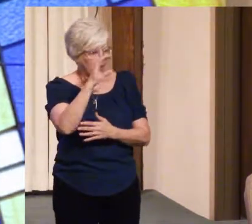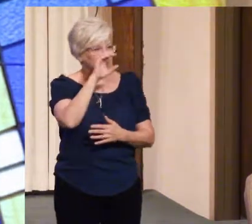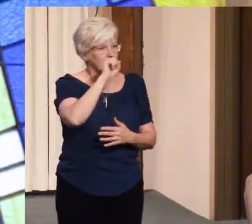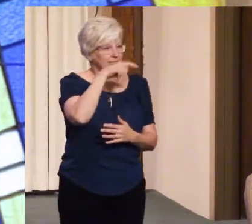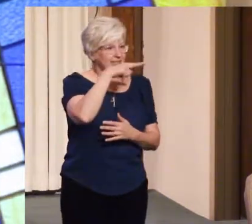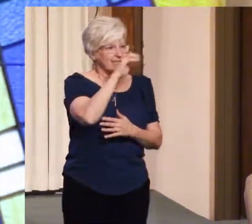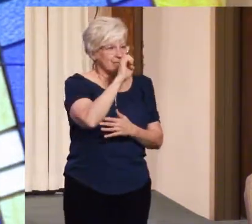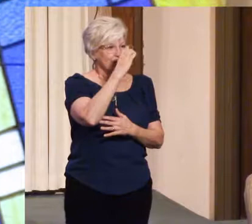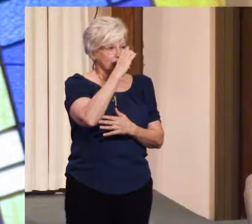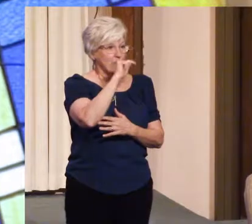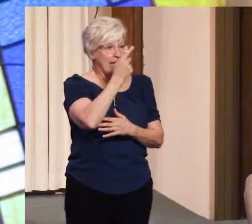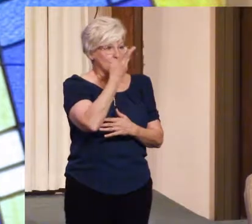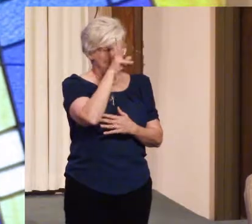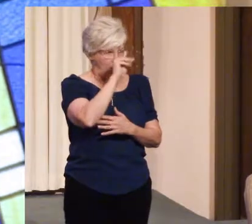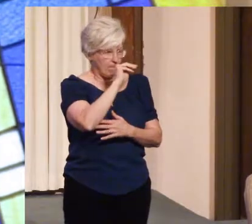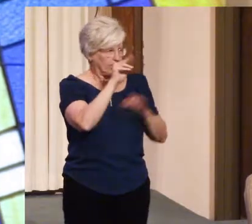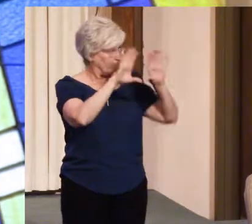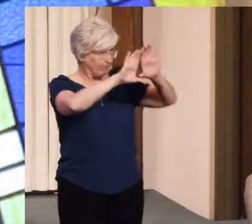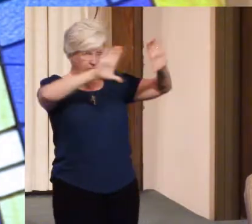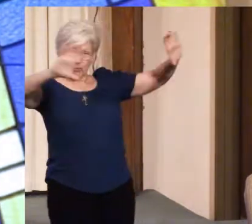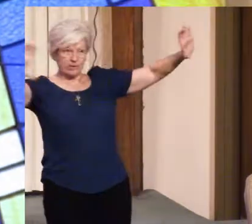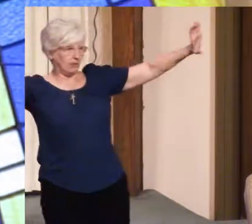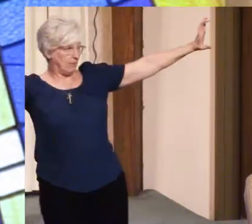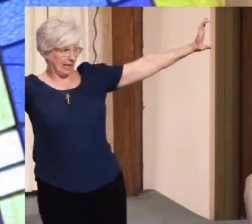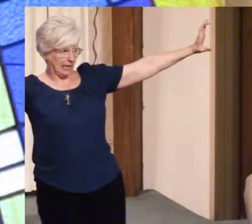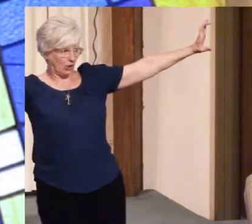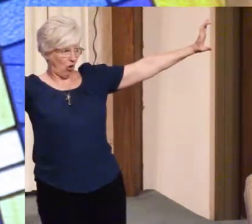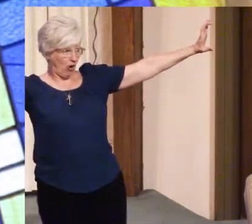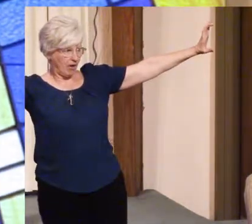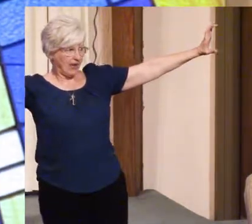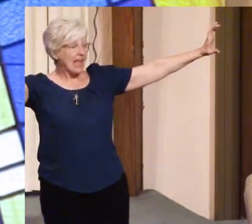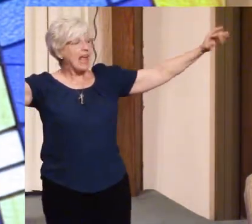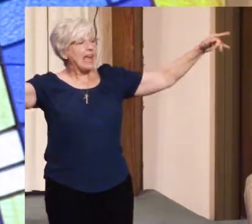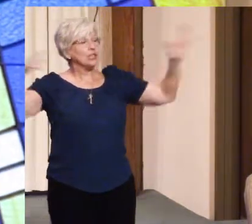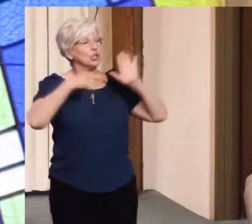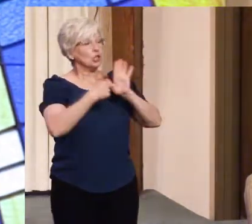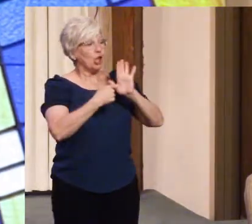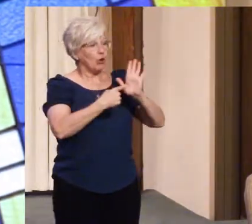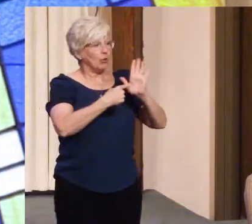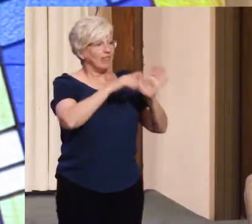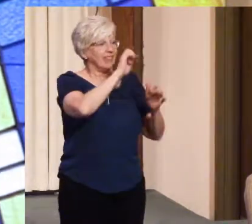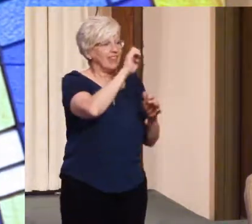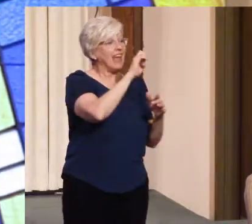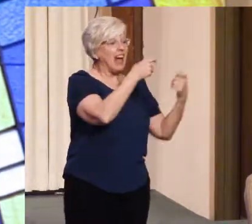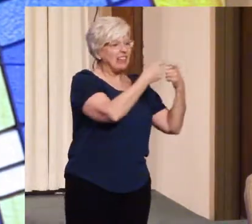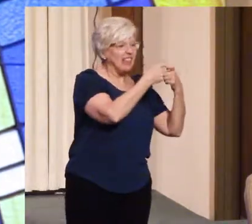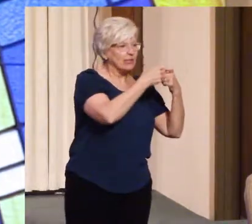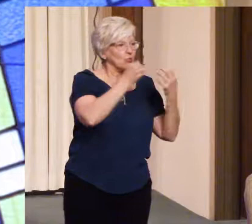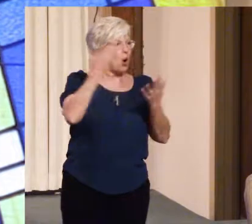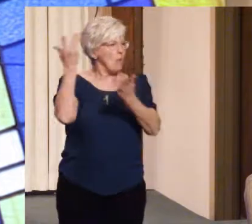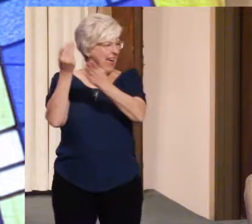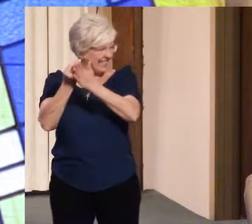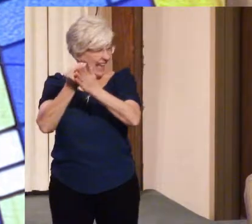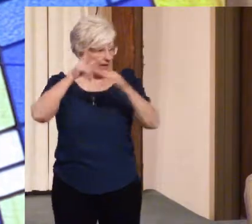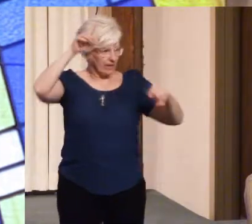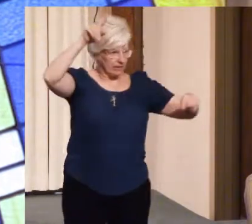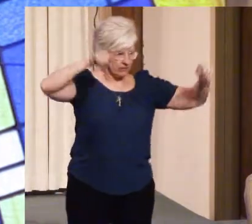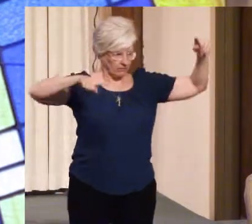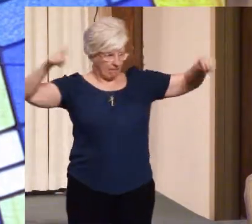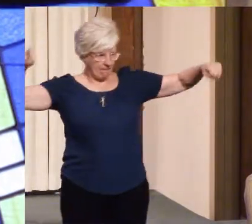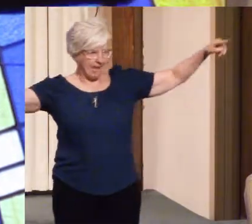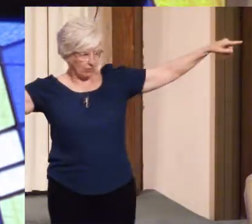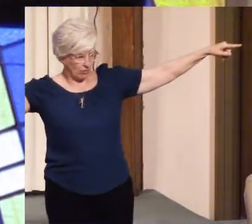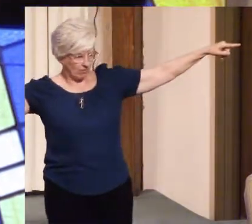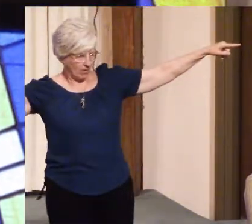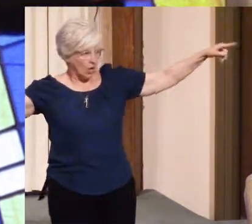they had up on the wall a big chart that showed the electromagnetic spectrum from, you know, the